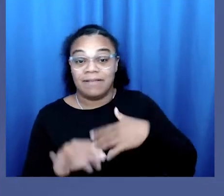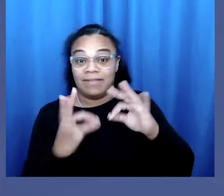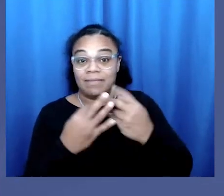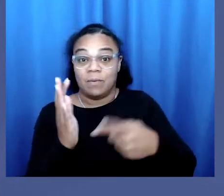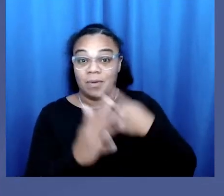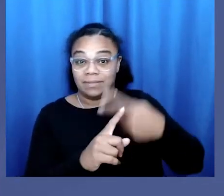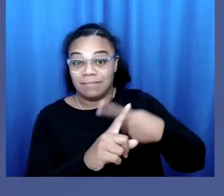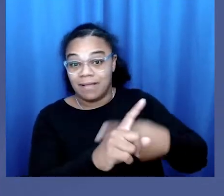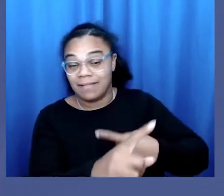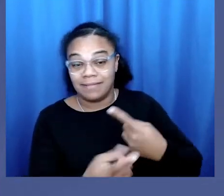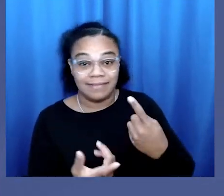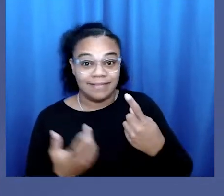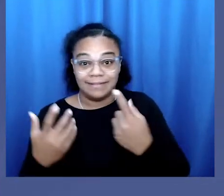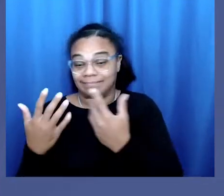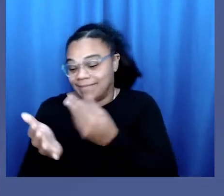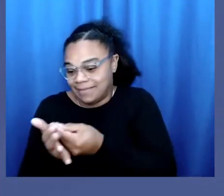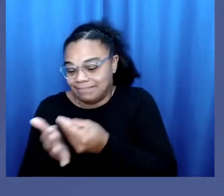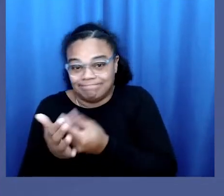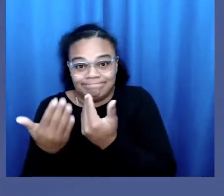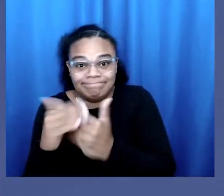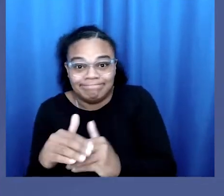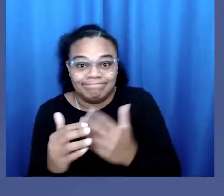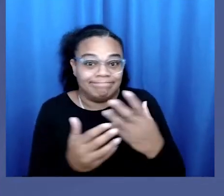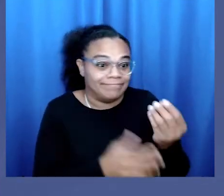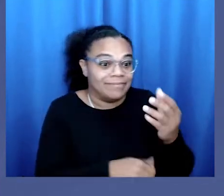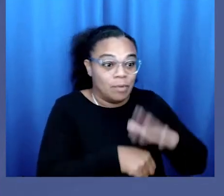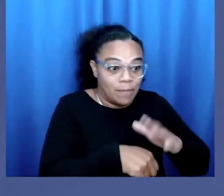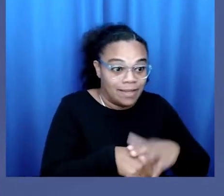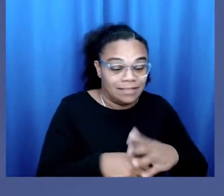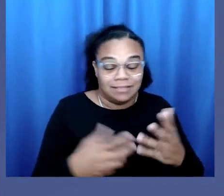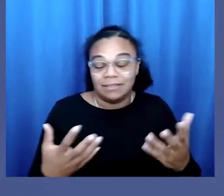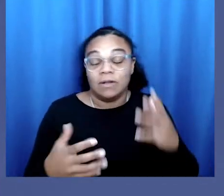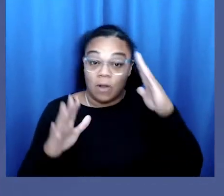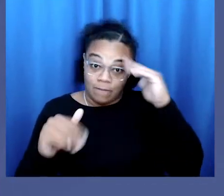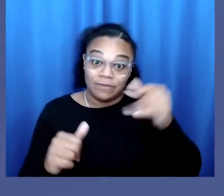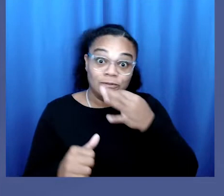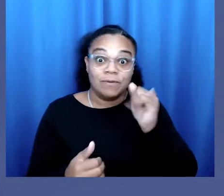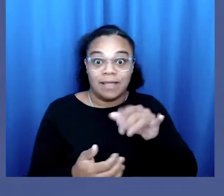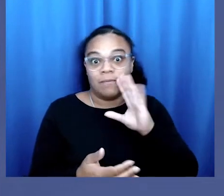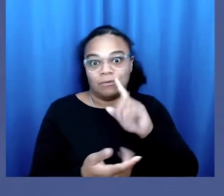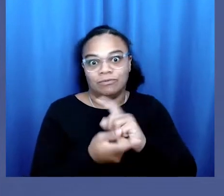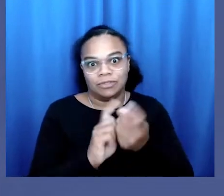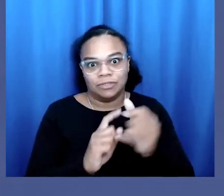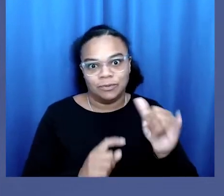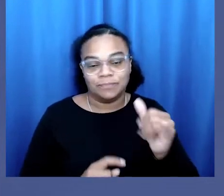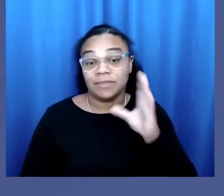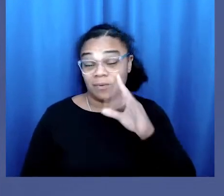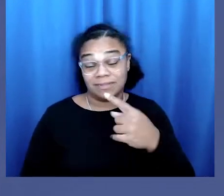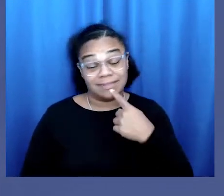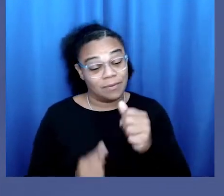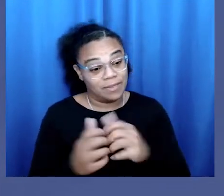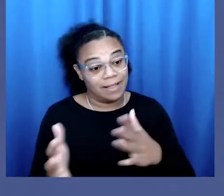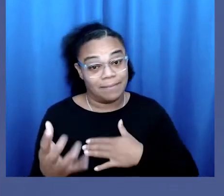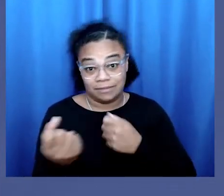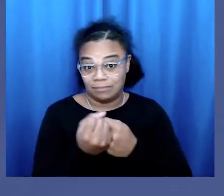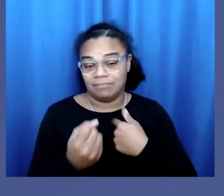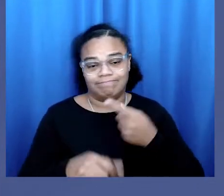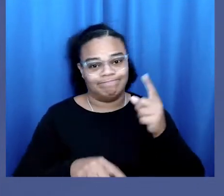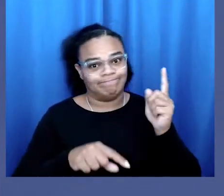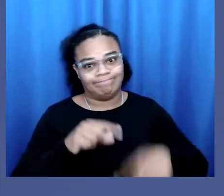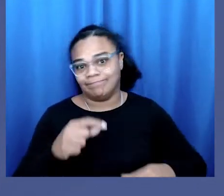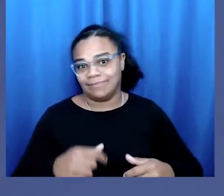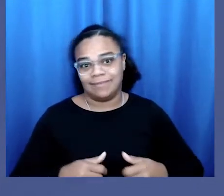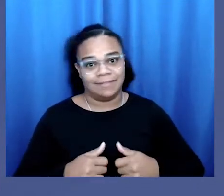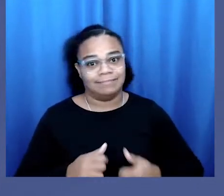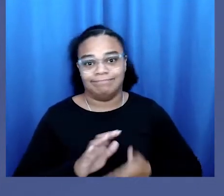month due to probation and limited funds. Hopefully soon that will change too. I will say that without the support that I have received, I